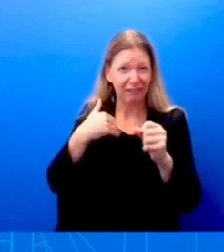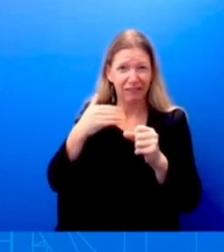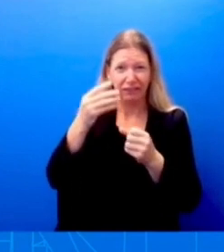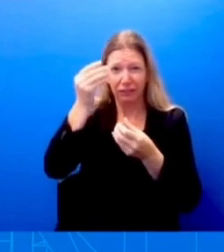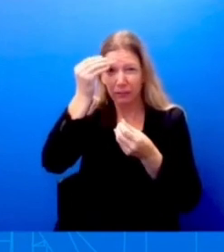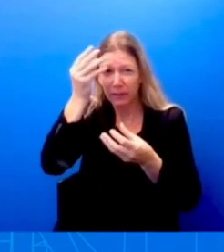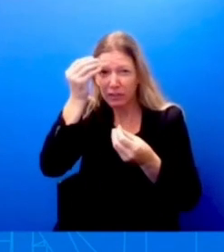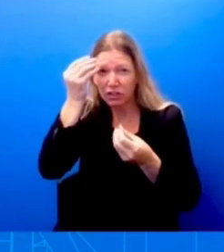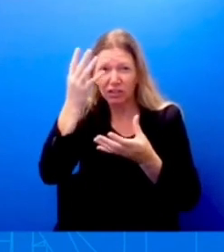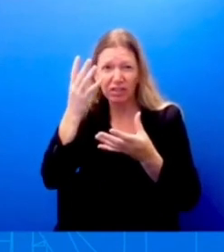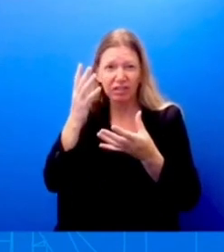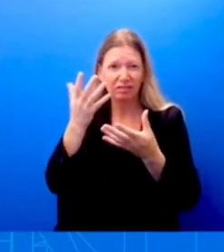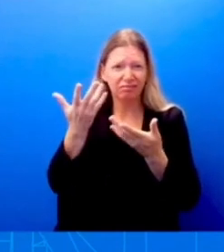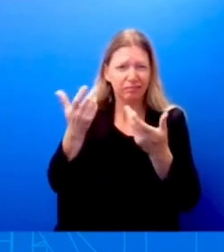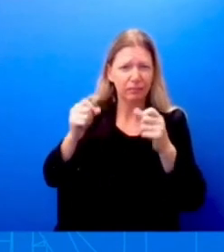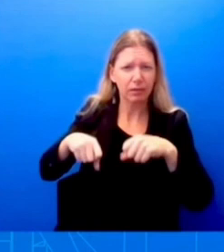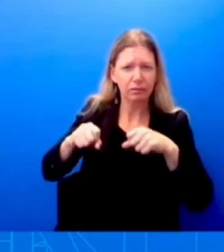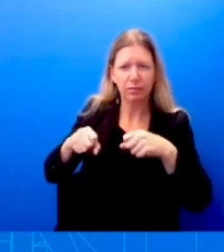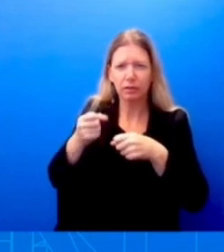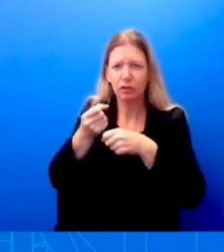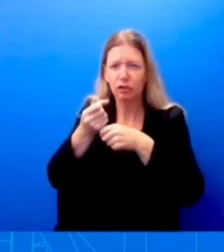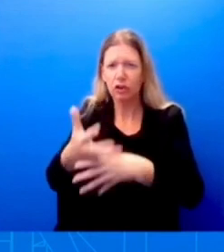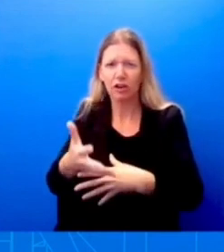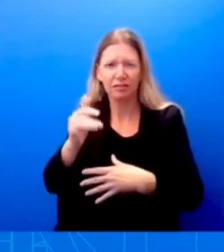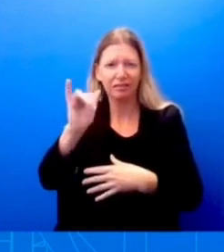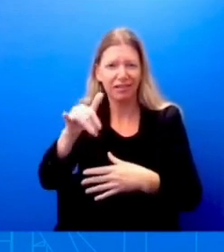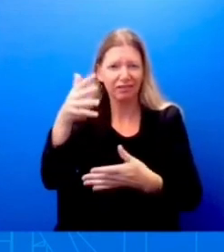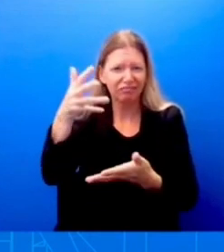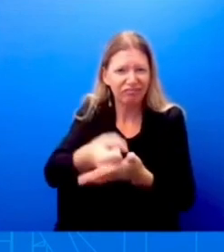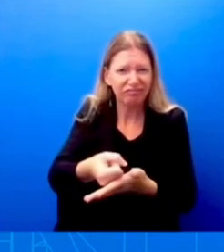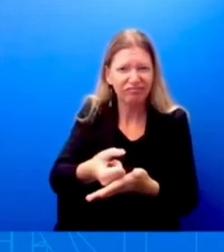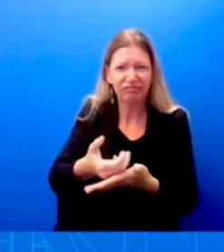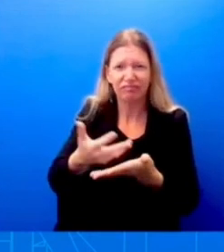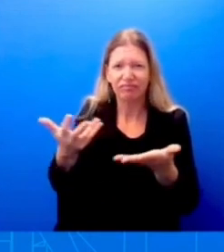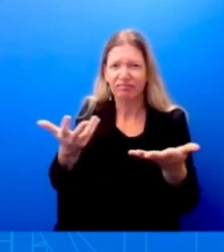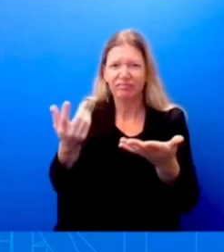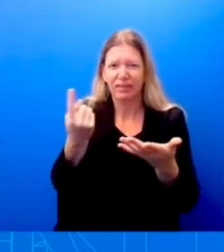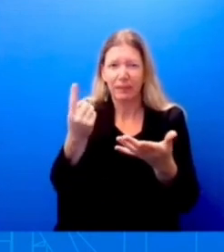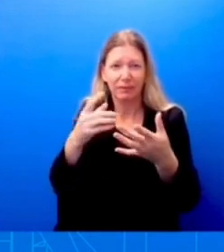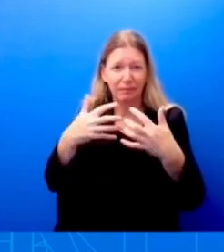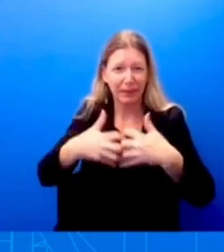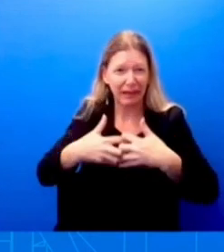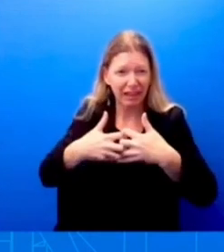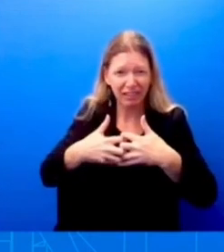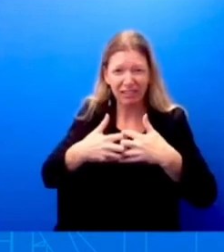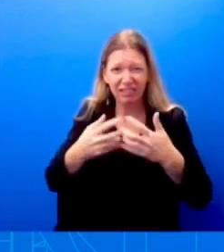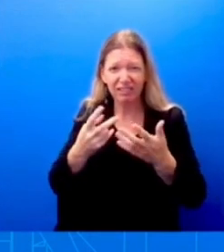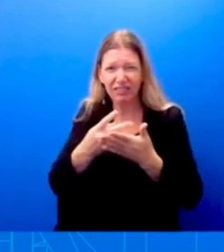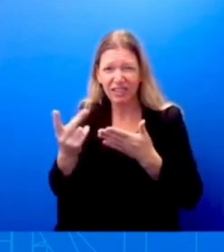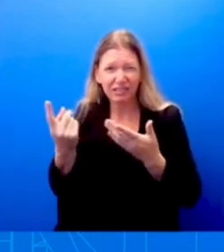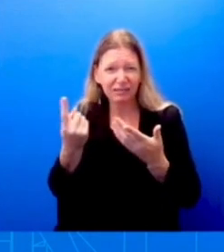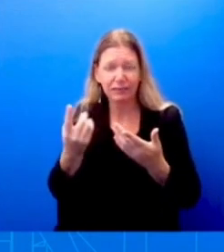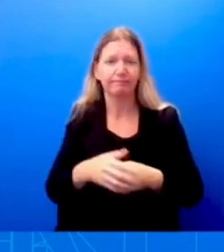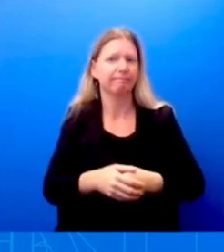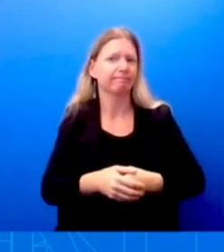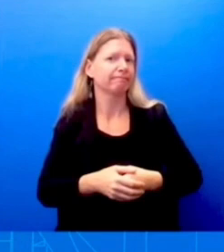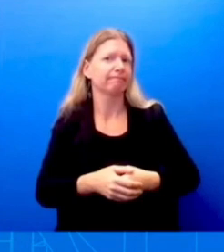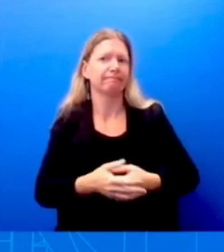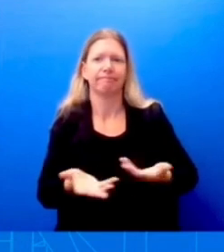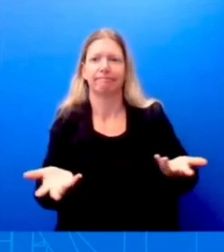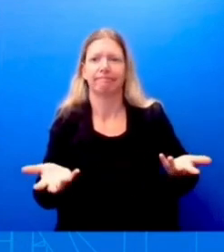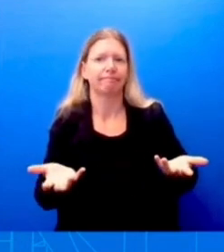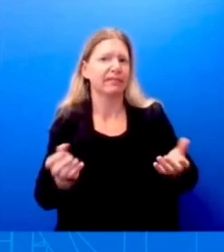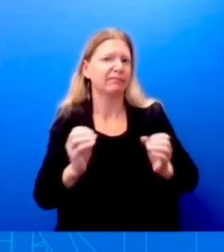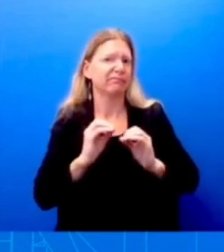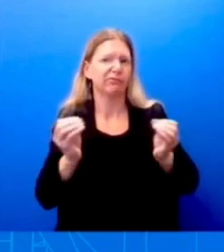weather-related, mechanical? Ms. So any specifics, uh, to what caused it and what was related to it? I would certainly, uh, refer you to